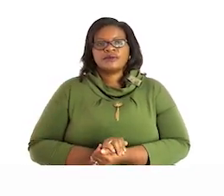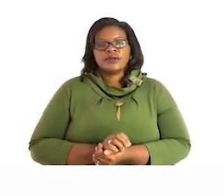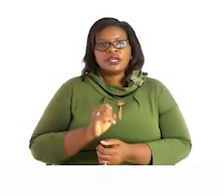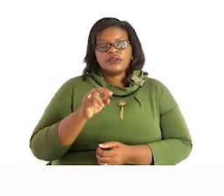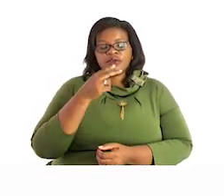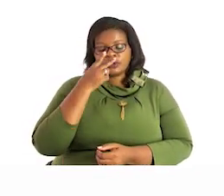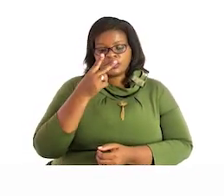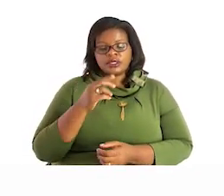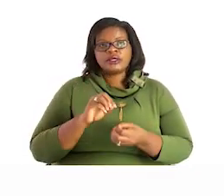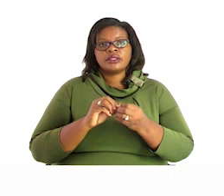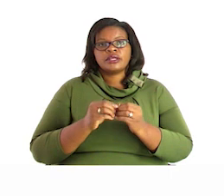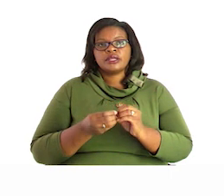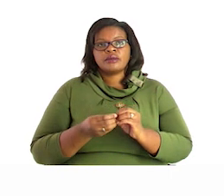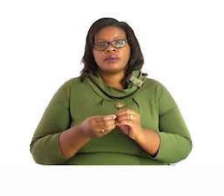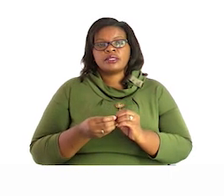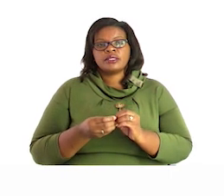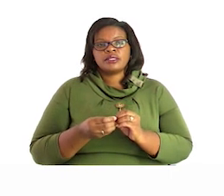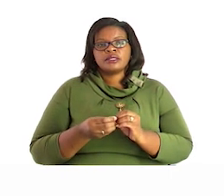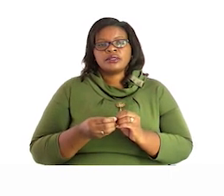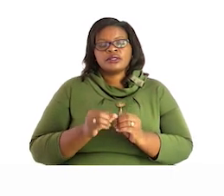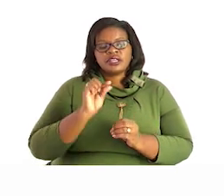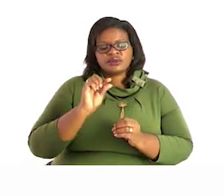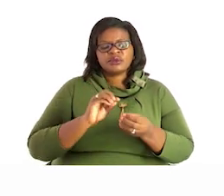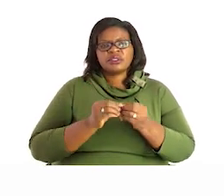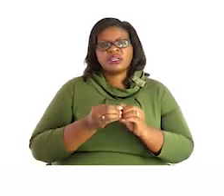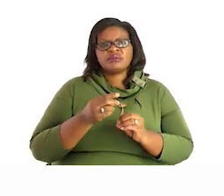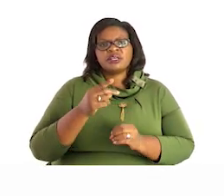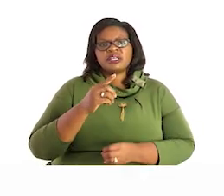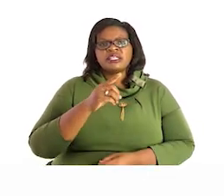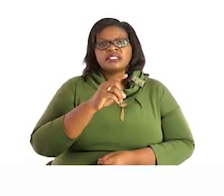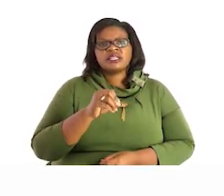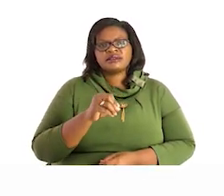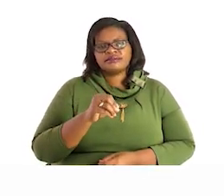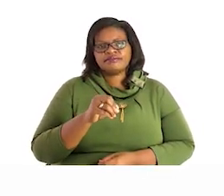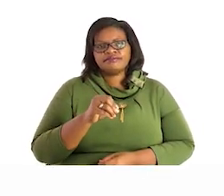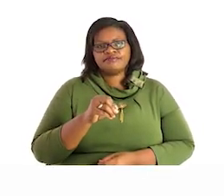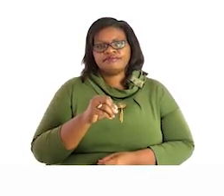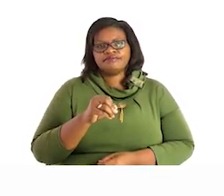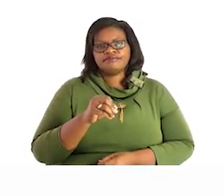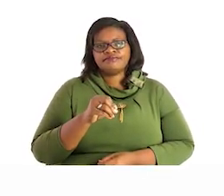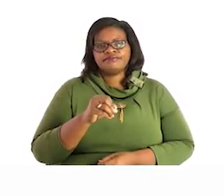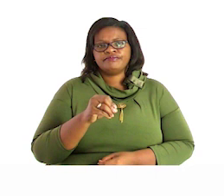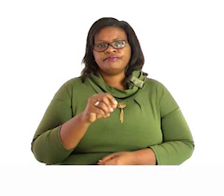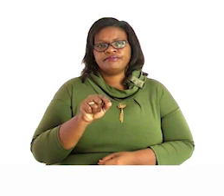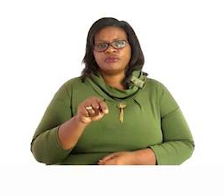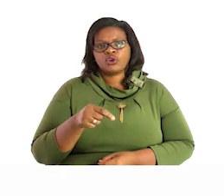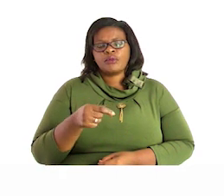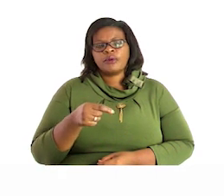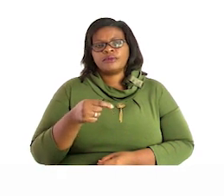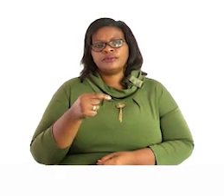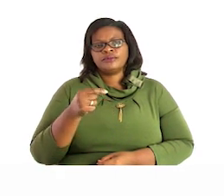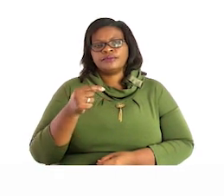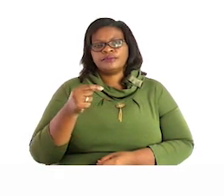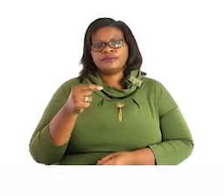example you will be able to see that the smallest number there is 20 is 10 then from 10